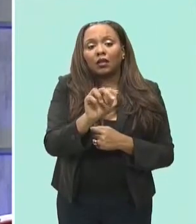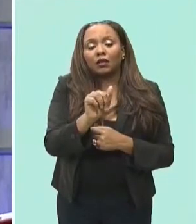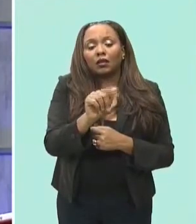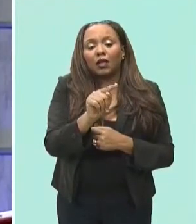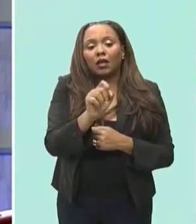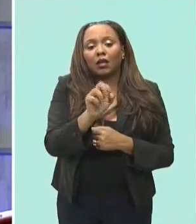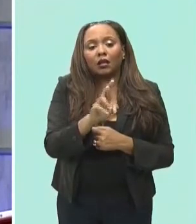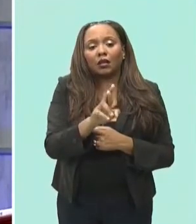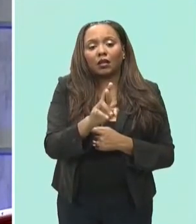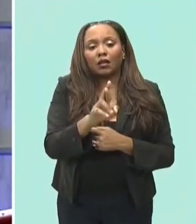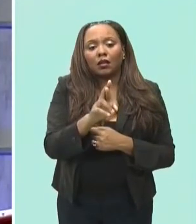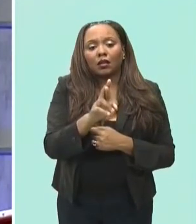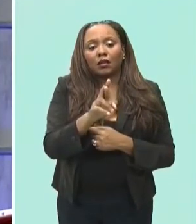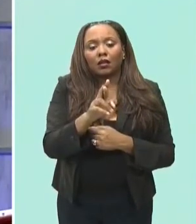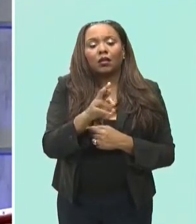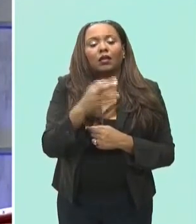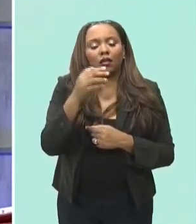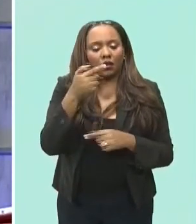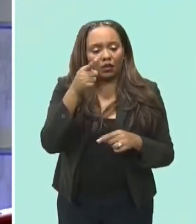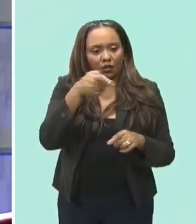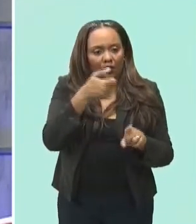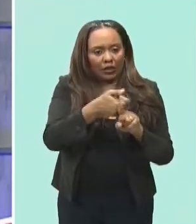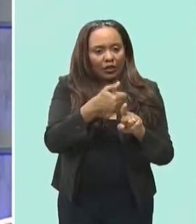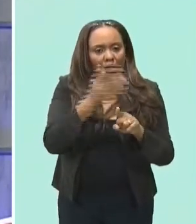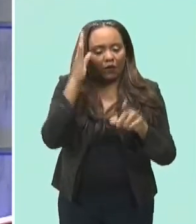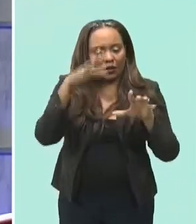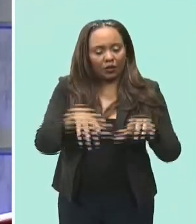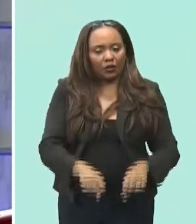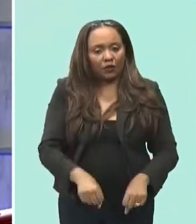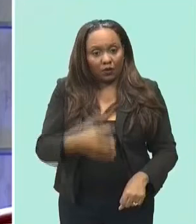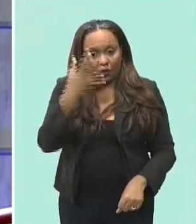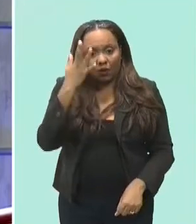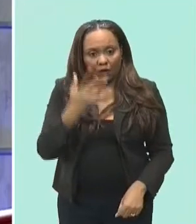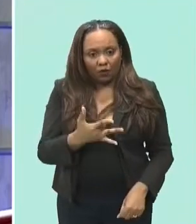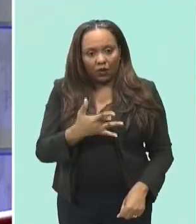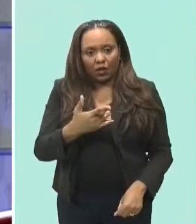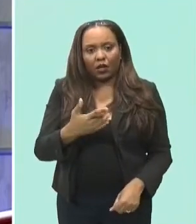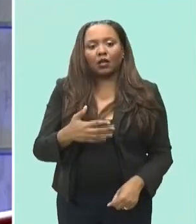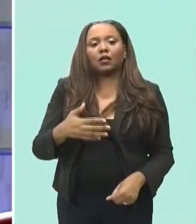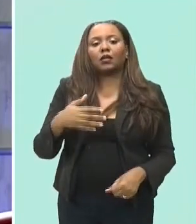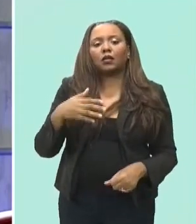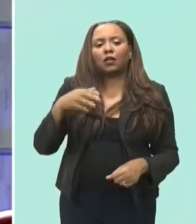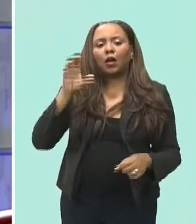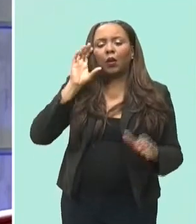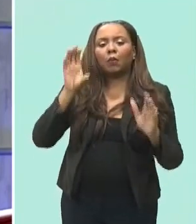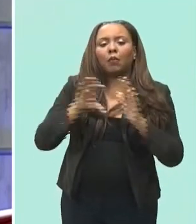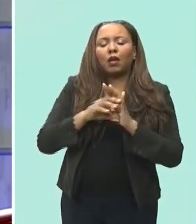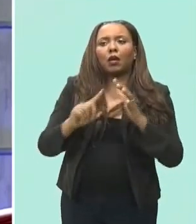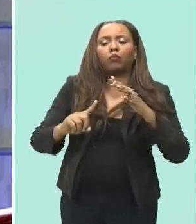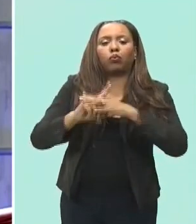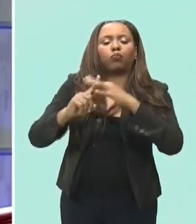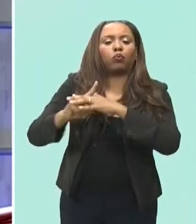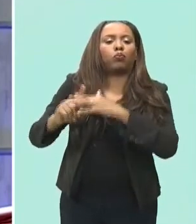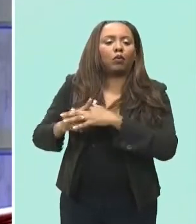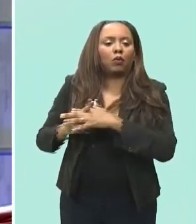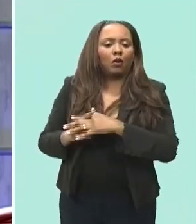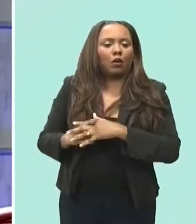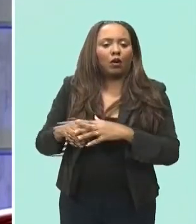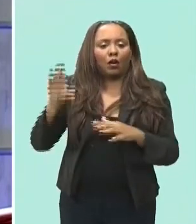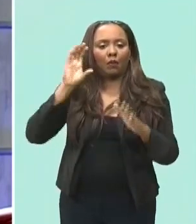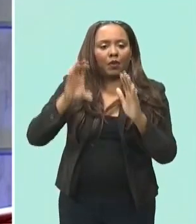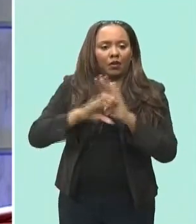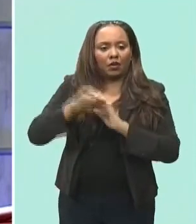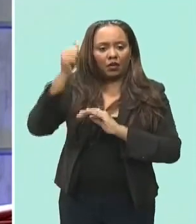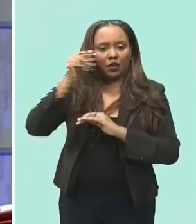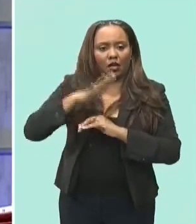opting instead to take over that portfolio himself this after pictures started circulating of a 2014 mugshot of